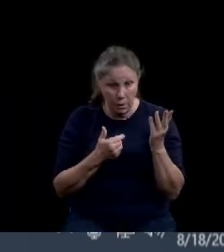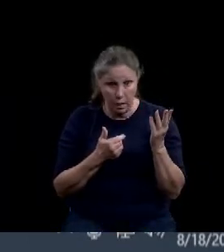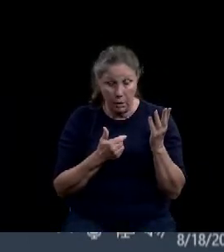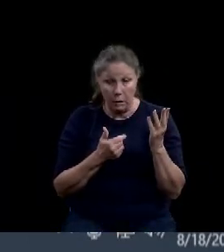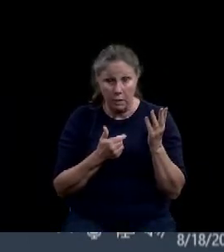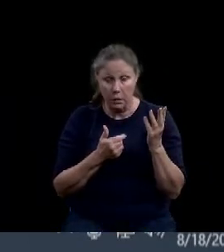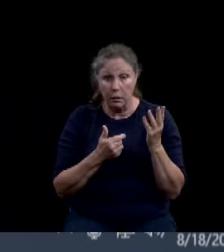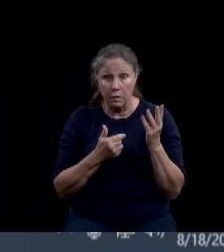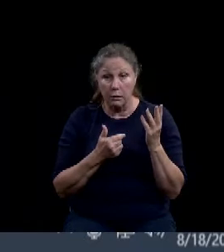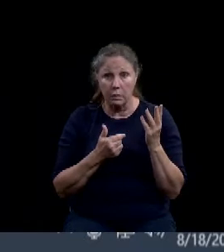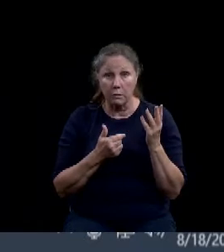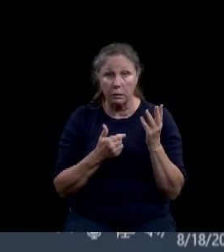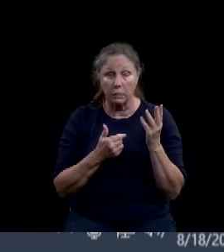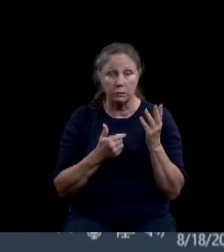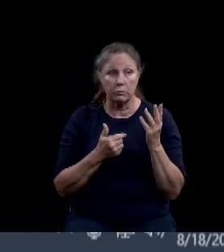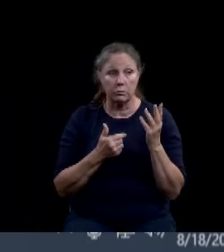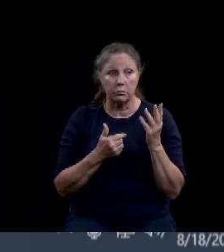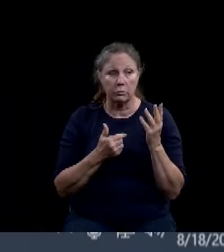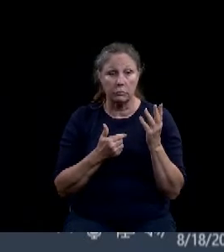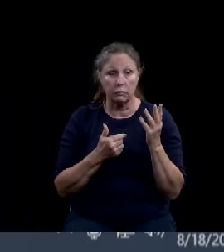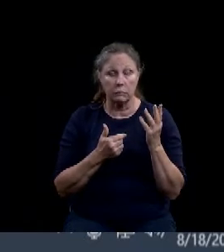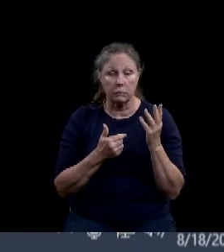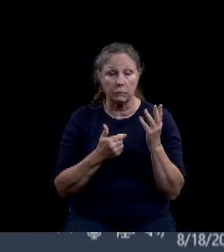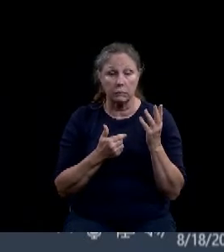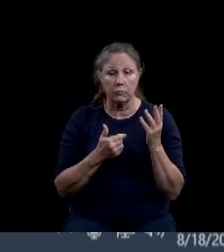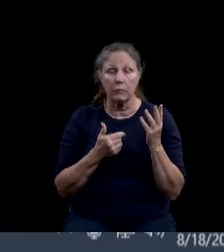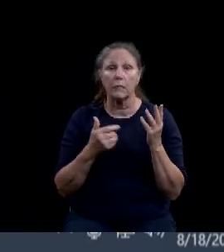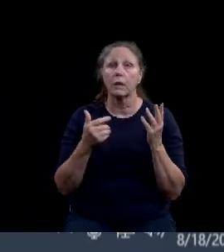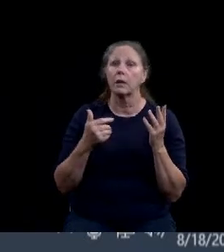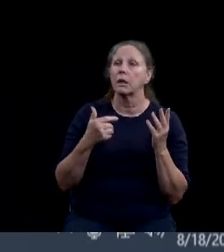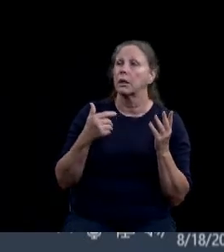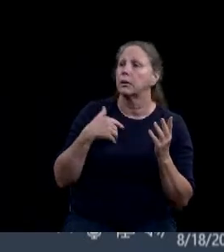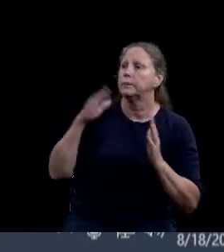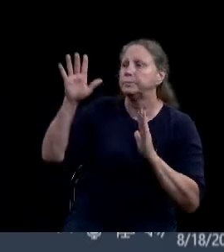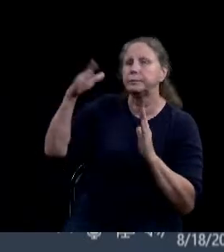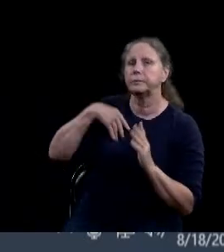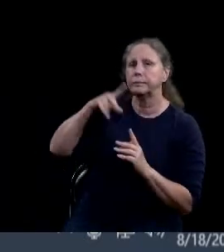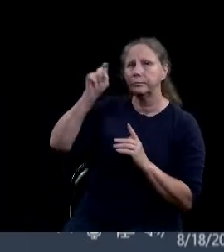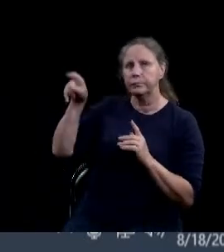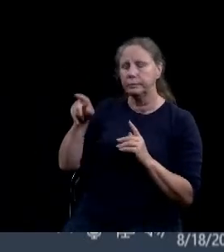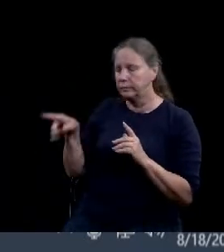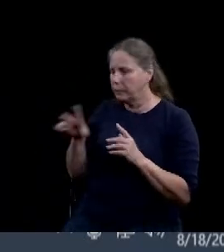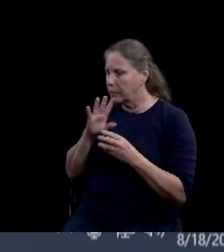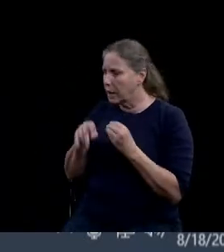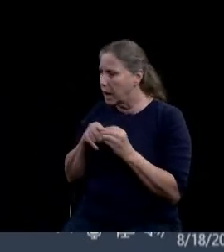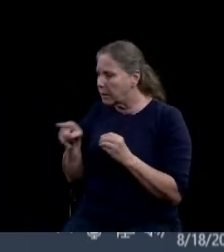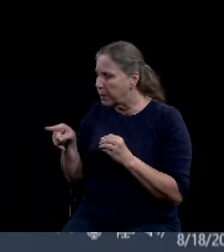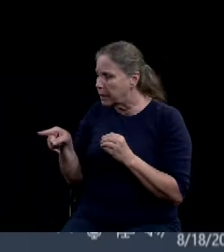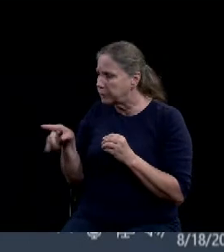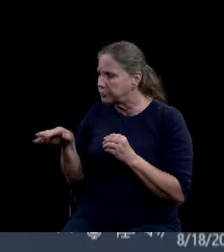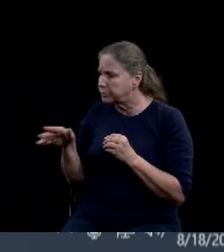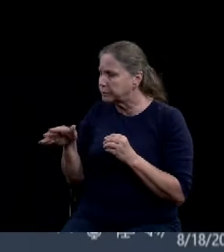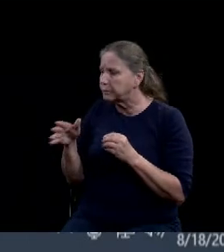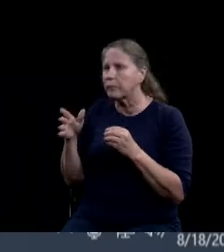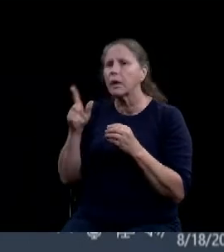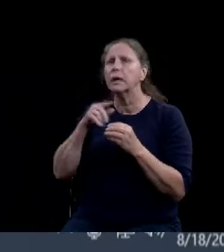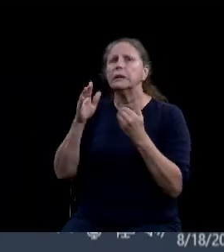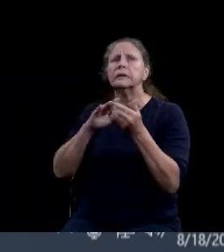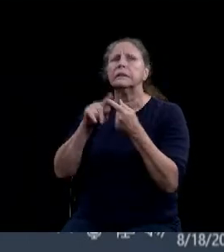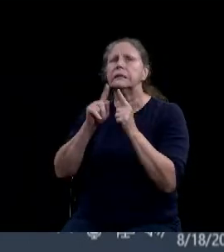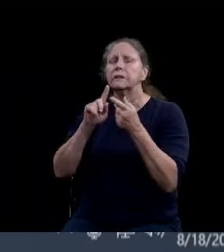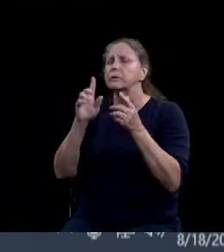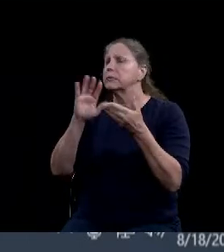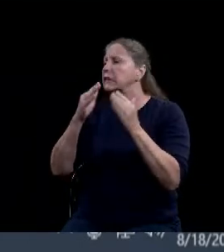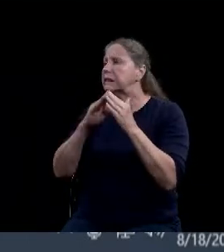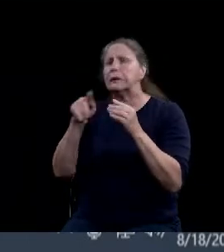I have a question, Clint. We were asking about peer cities and their statistics. Is that something we can get within the next week or so?